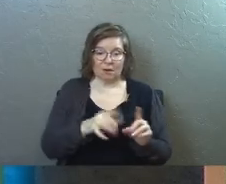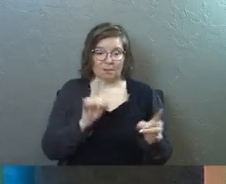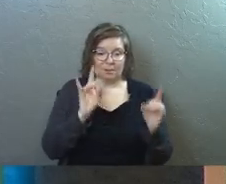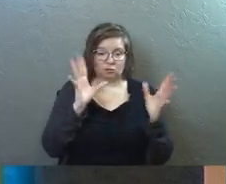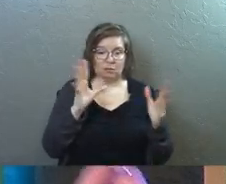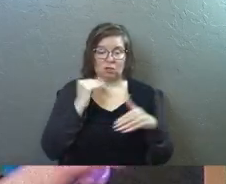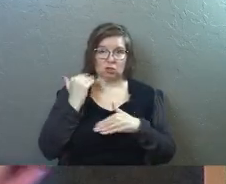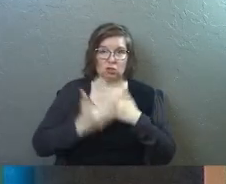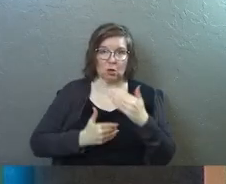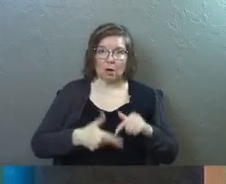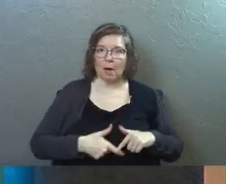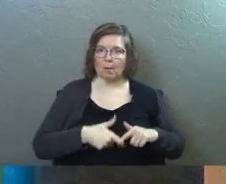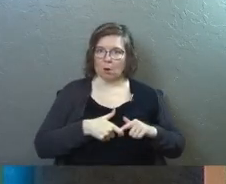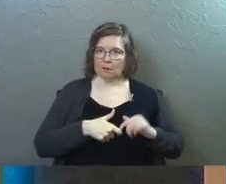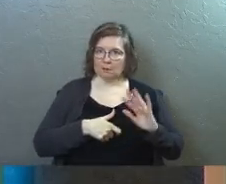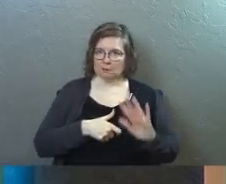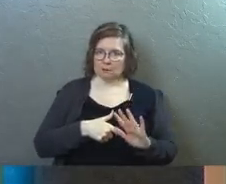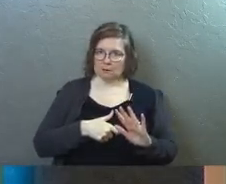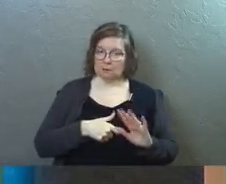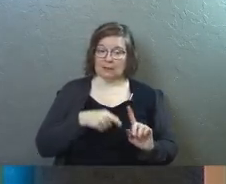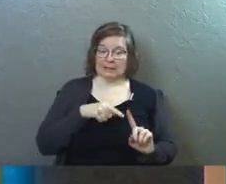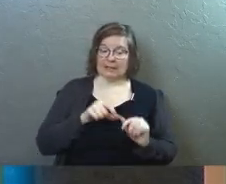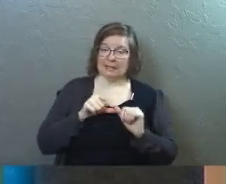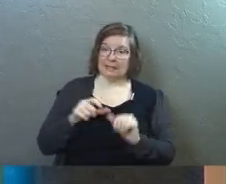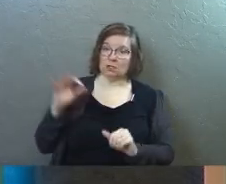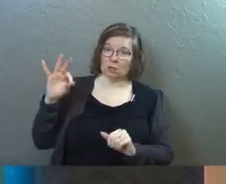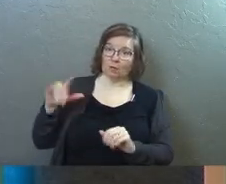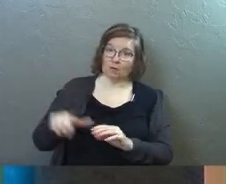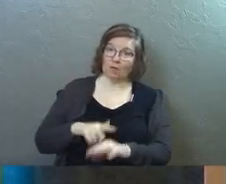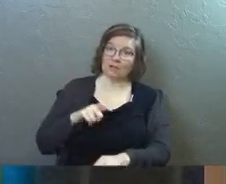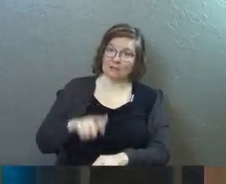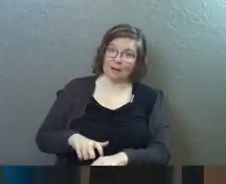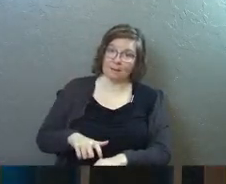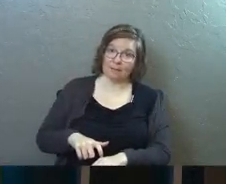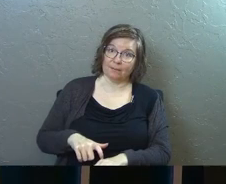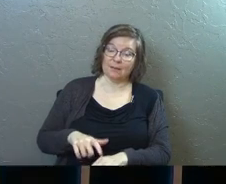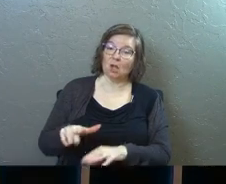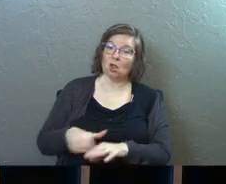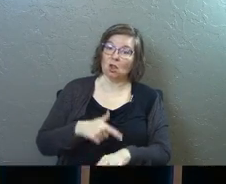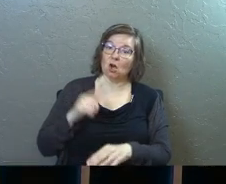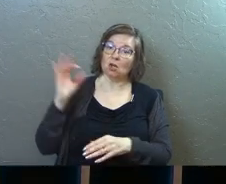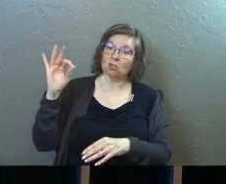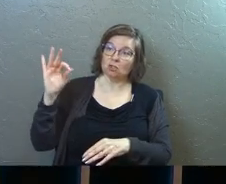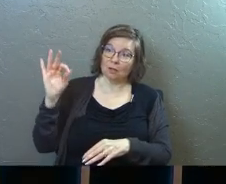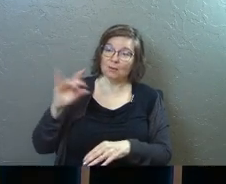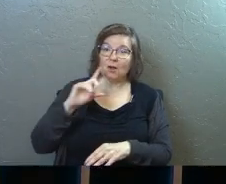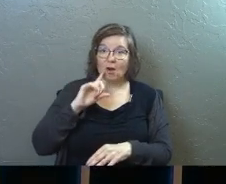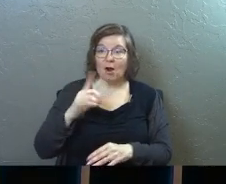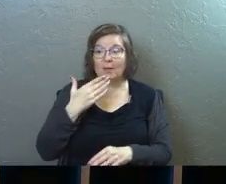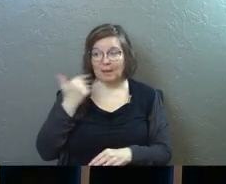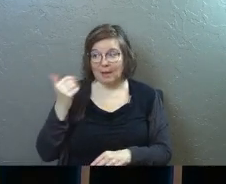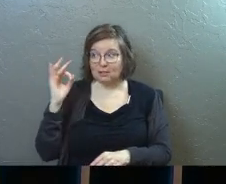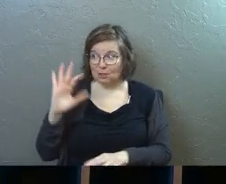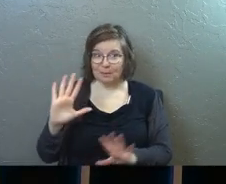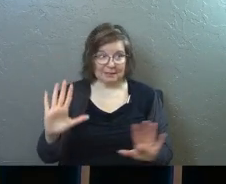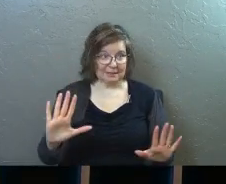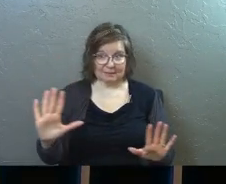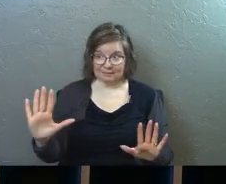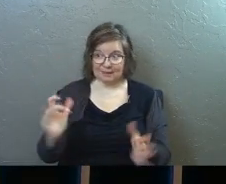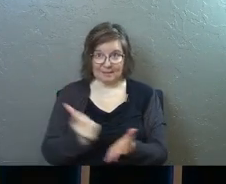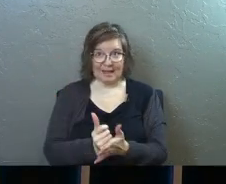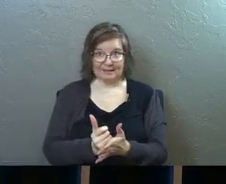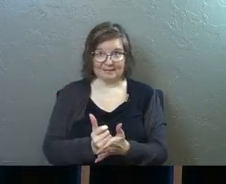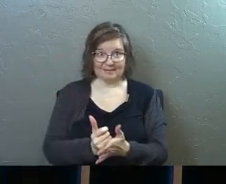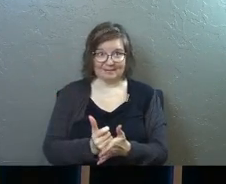crooked generation. Pause right there. He continued preaching for a long time. Long sermons are the best sermons. Amen?